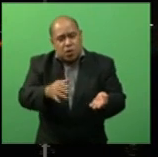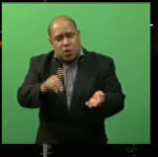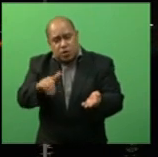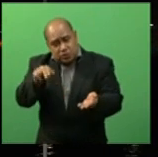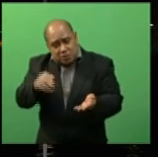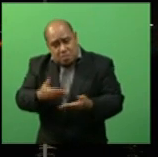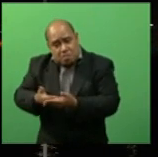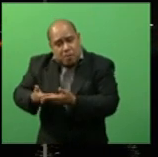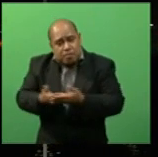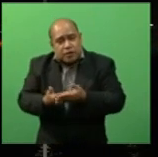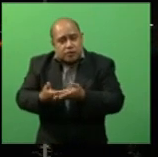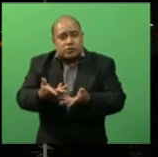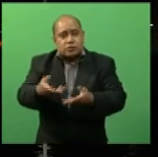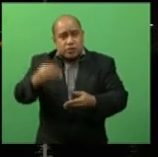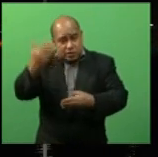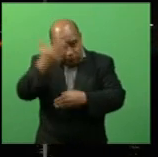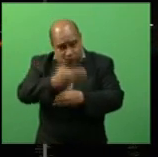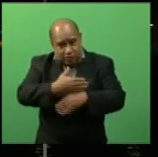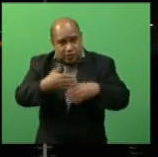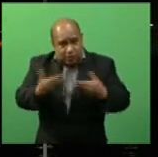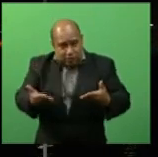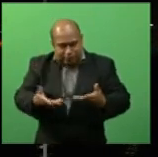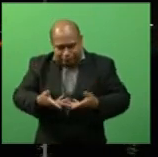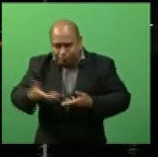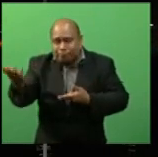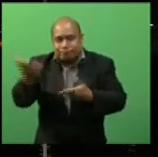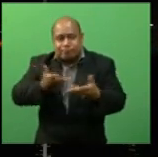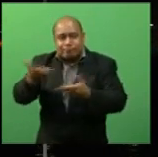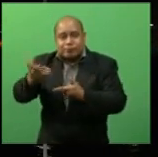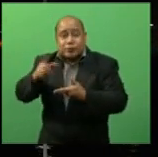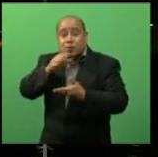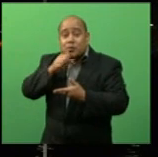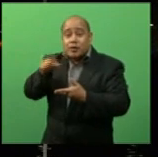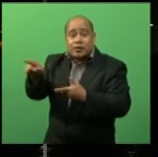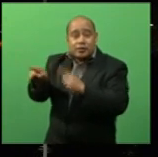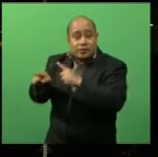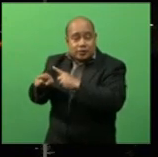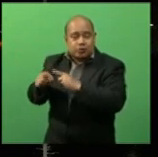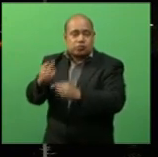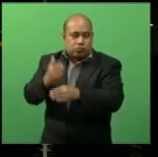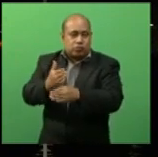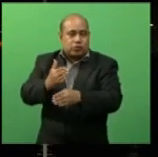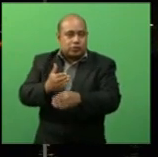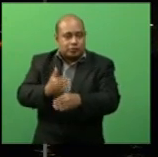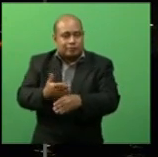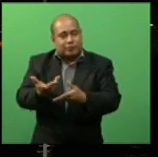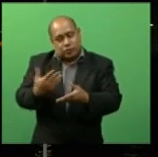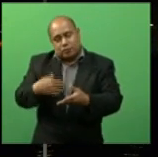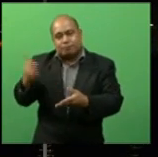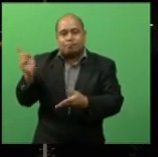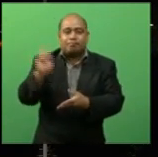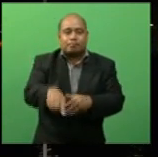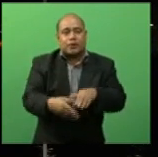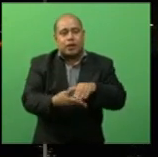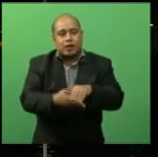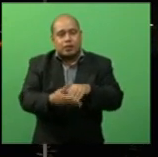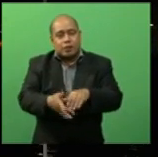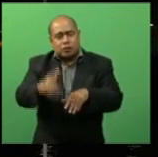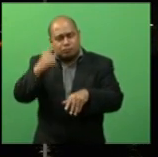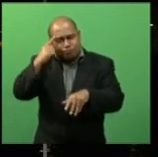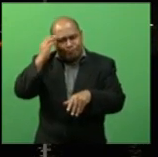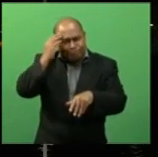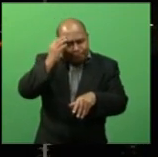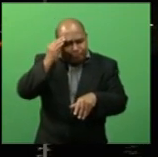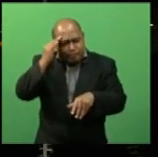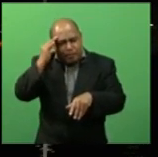Fijian segment we speak to a man who's taken our time to help those suffering mentally and psychologically and he's doing it